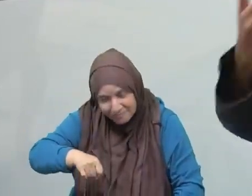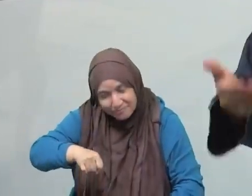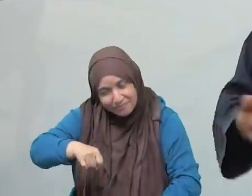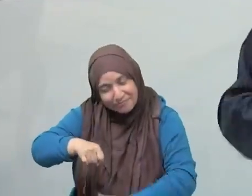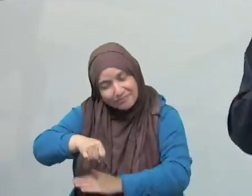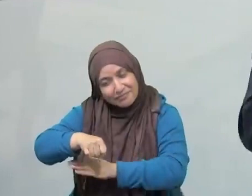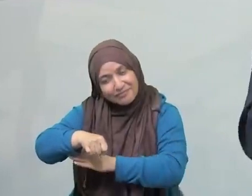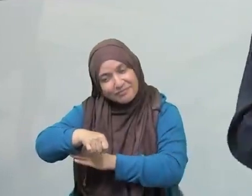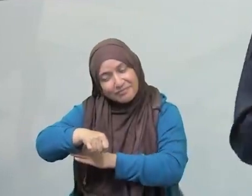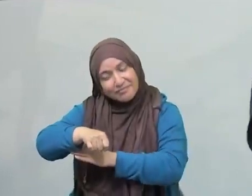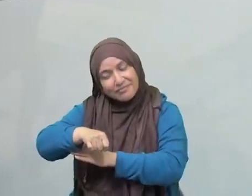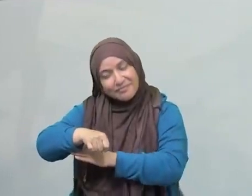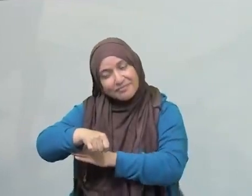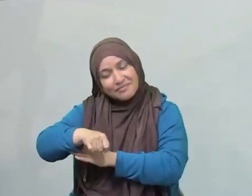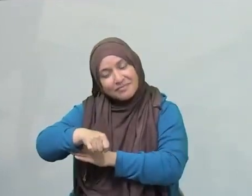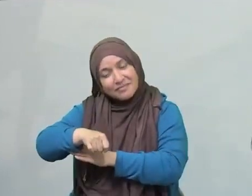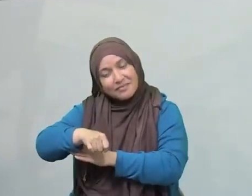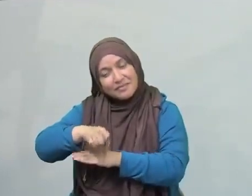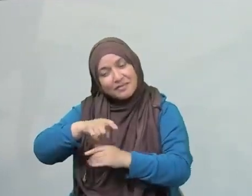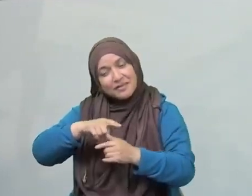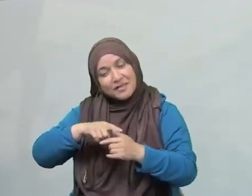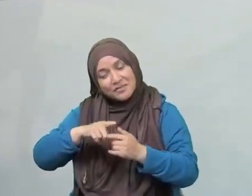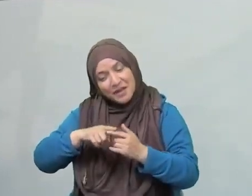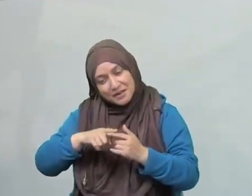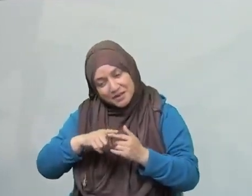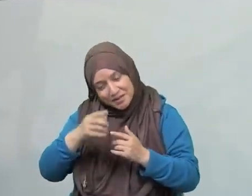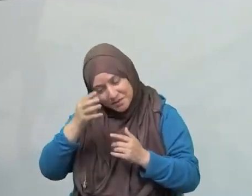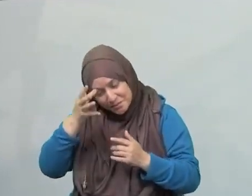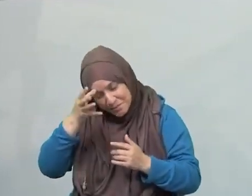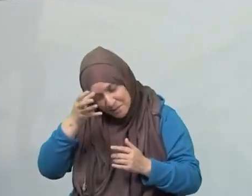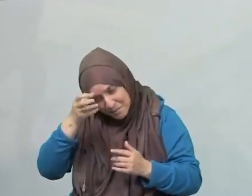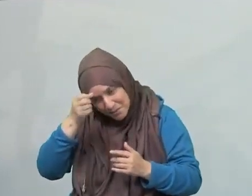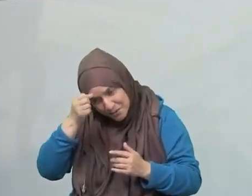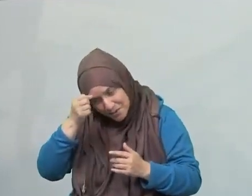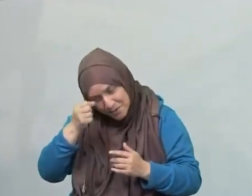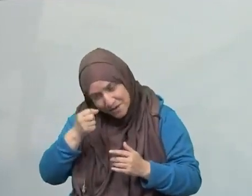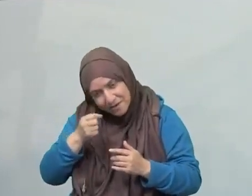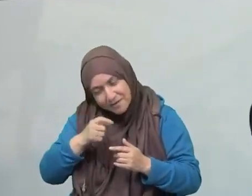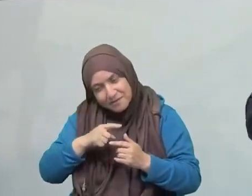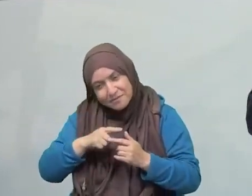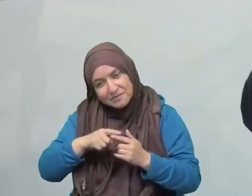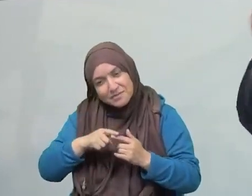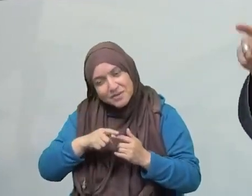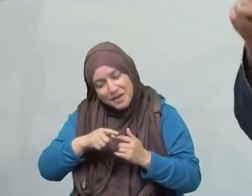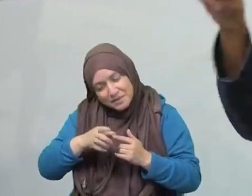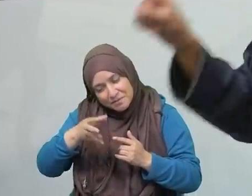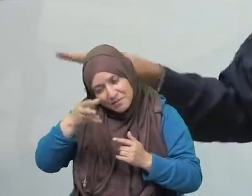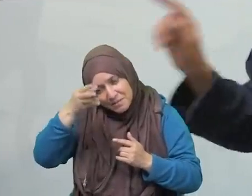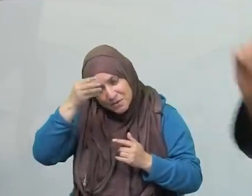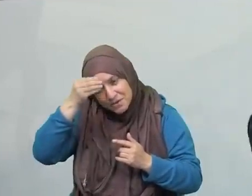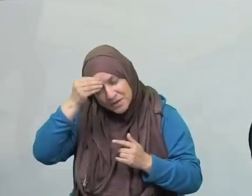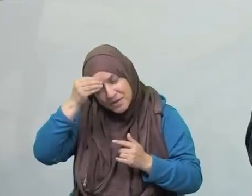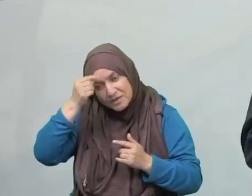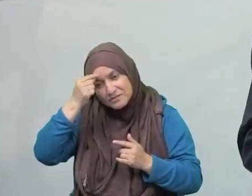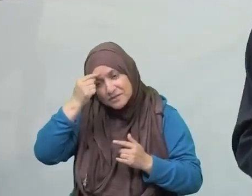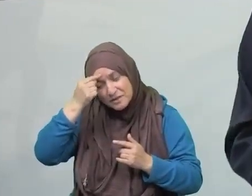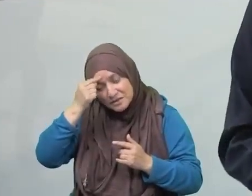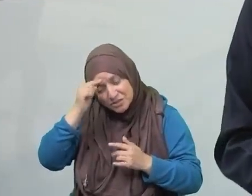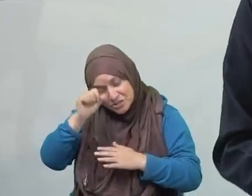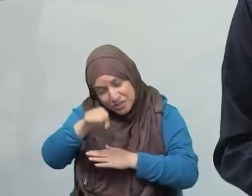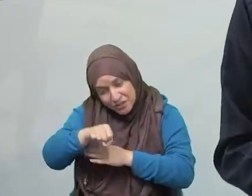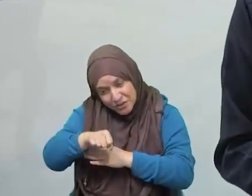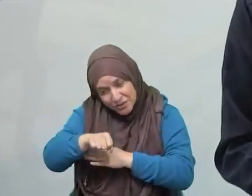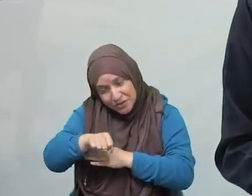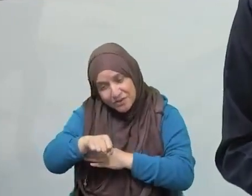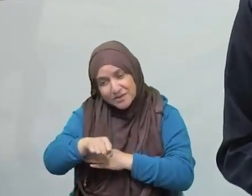where all you do is make dua and remember Allah. You don't read Qur'an in your sajda, in your prostration, to where if you would have saw him, you